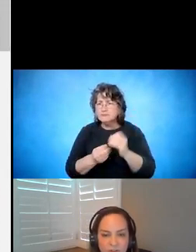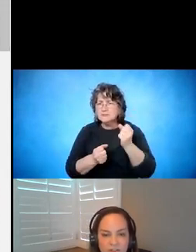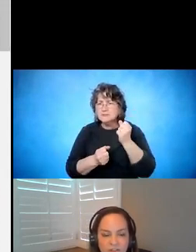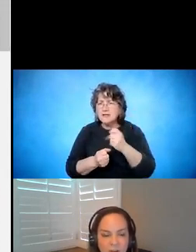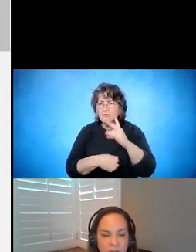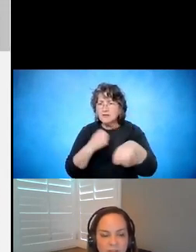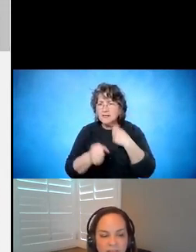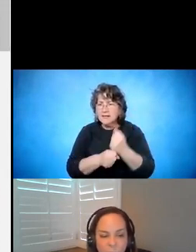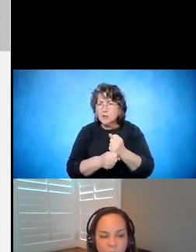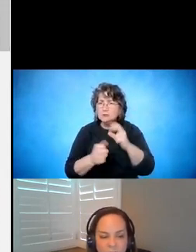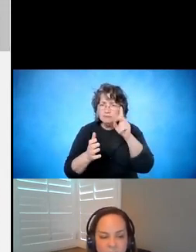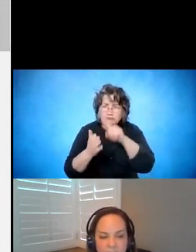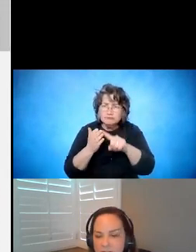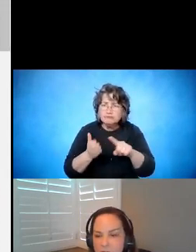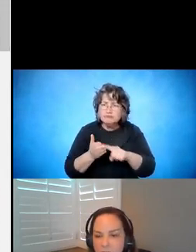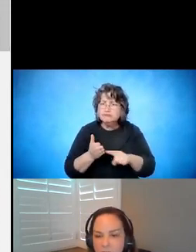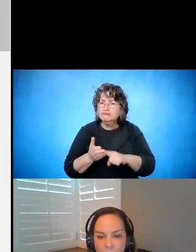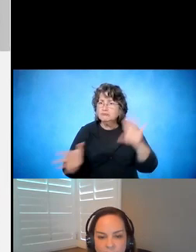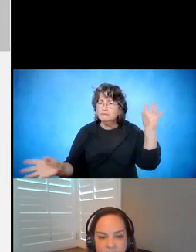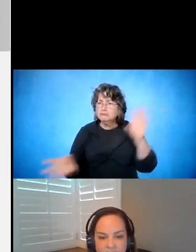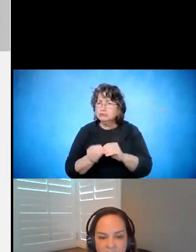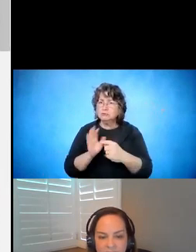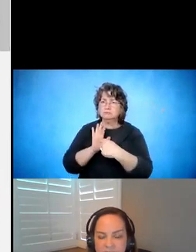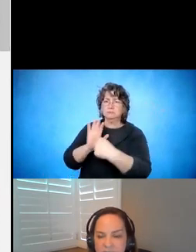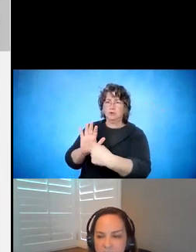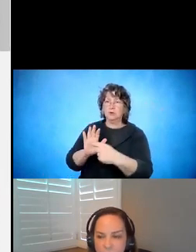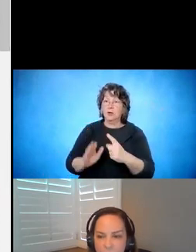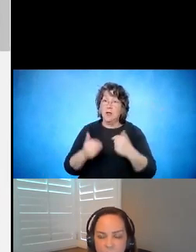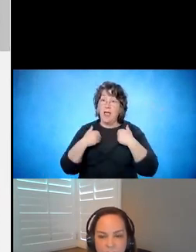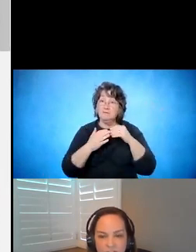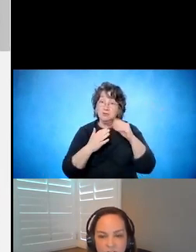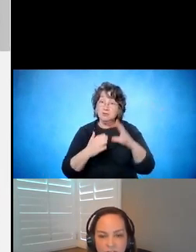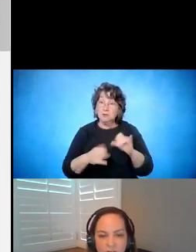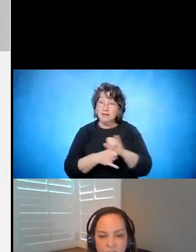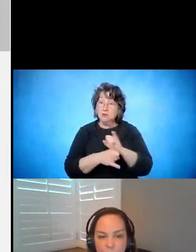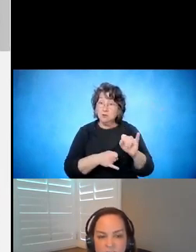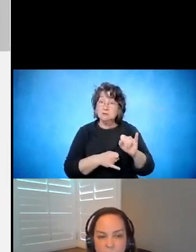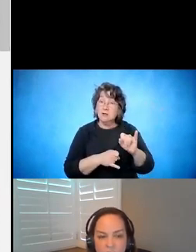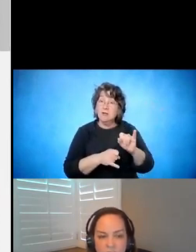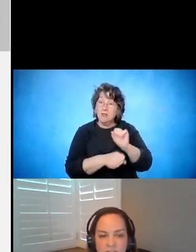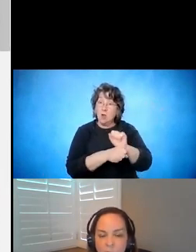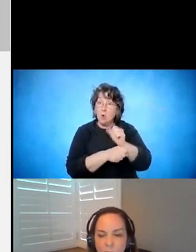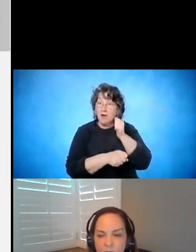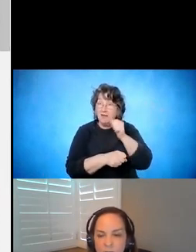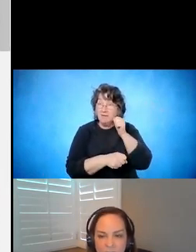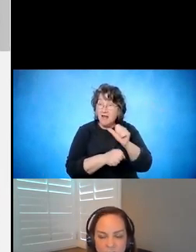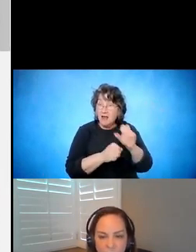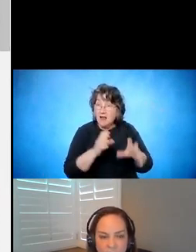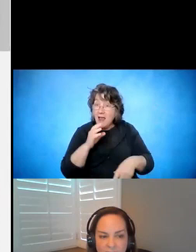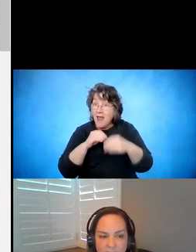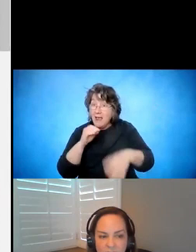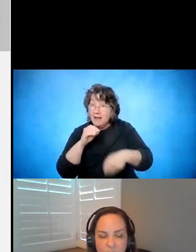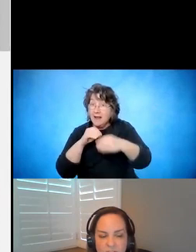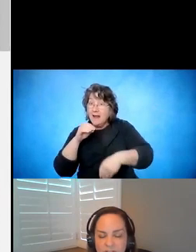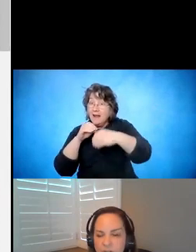interns at Chapman that work on this website daily to get new information on there, new resources. We want to make sure